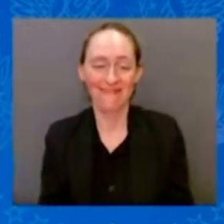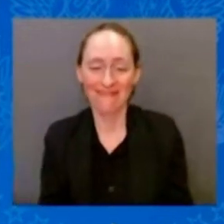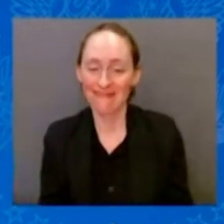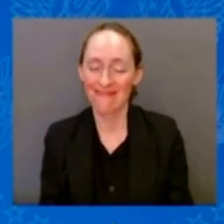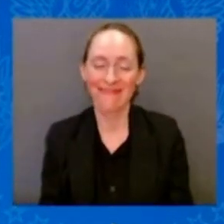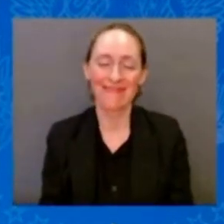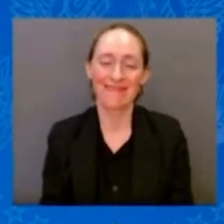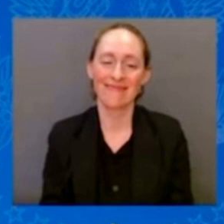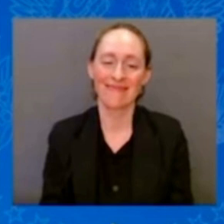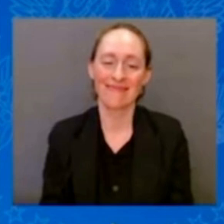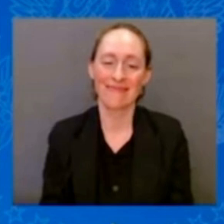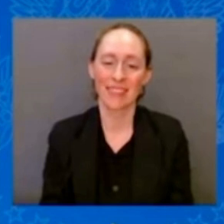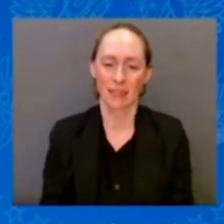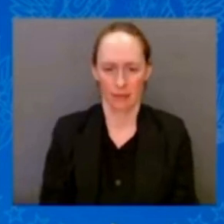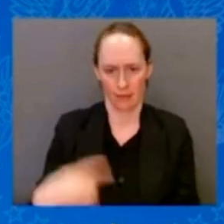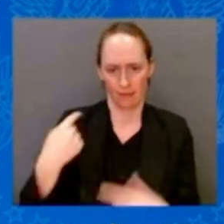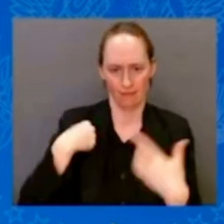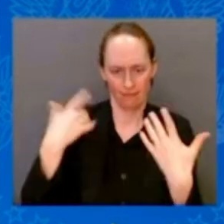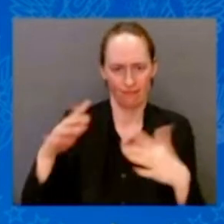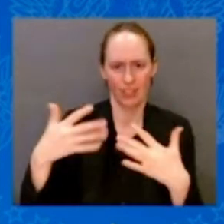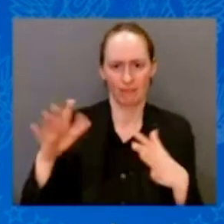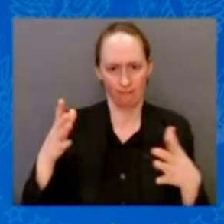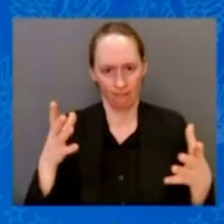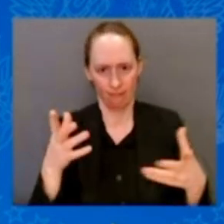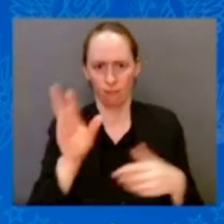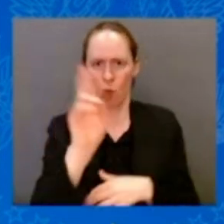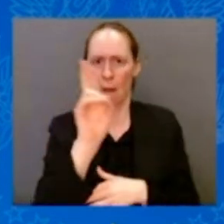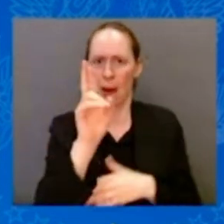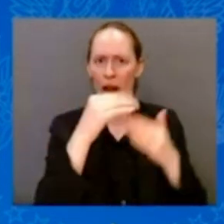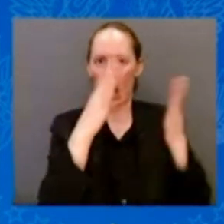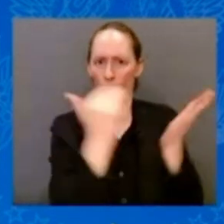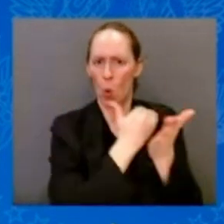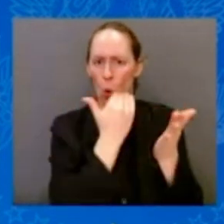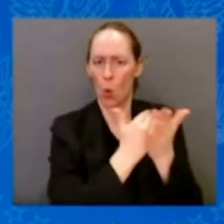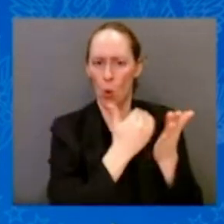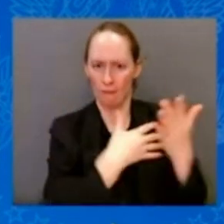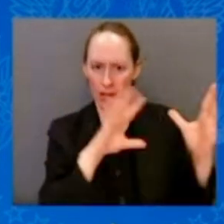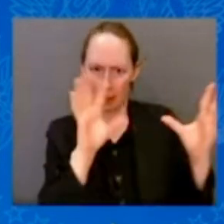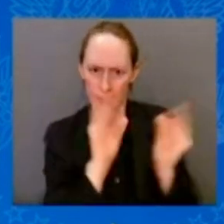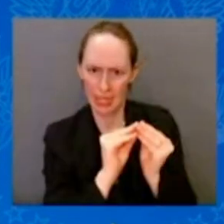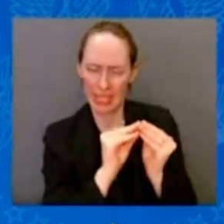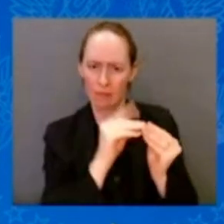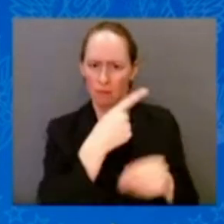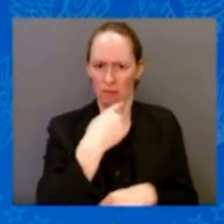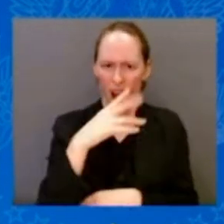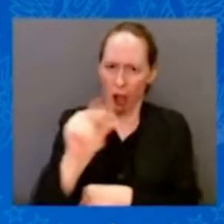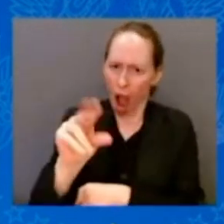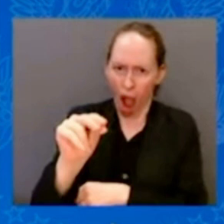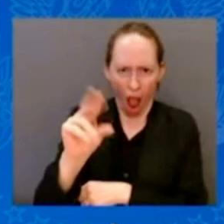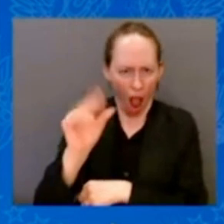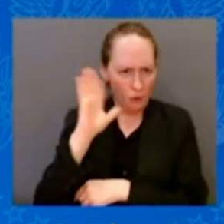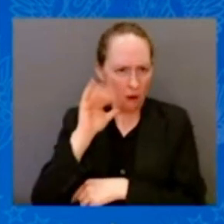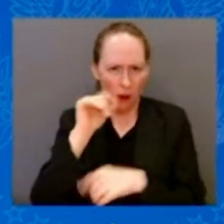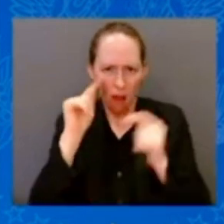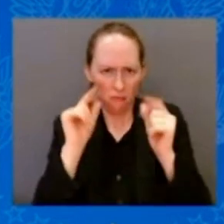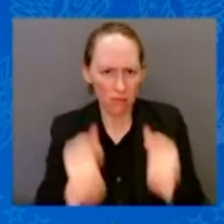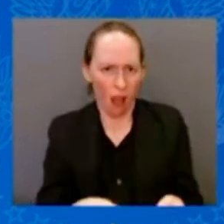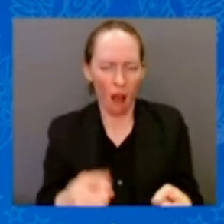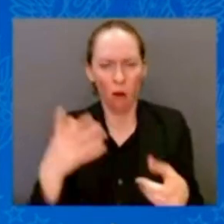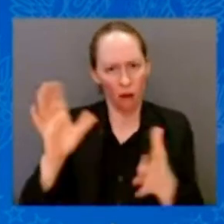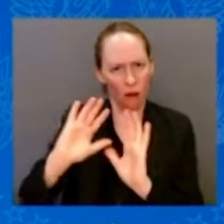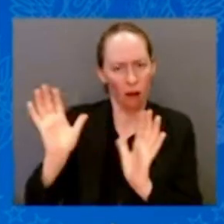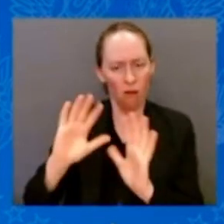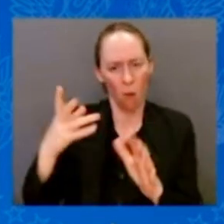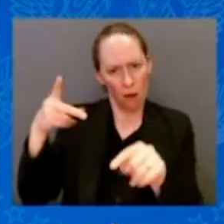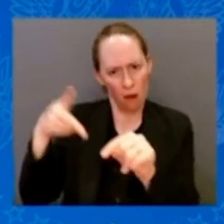they're not going to raise taxes on anybody at all, and they're not going to do that, and they're just going to cut. They say, what would you cut? I said, I'll start